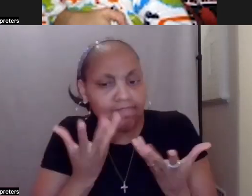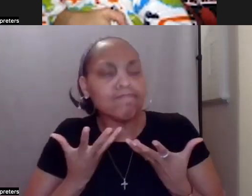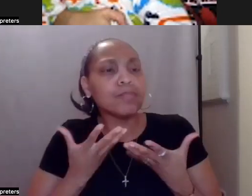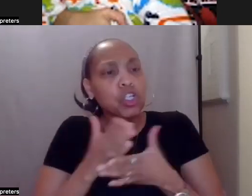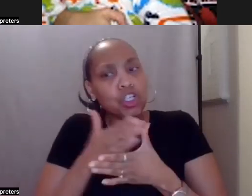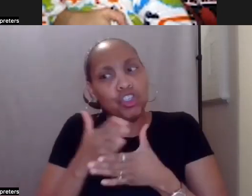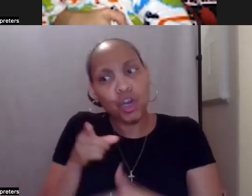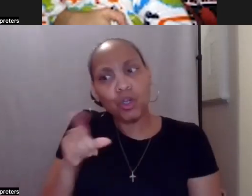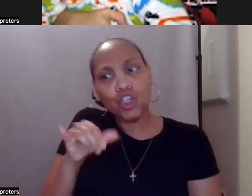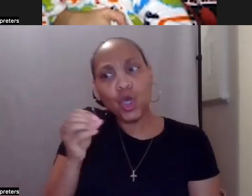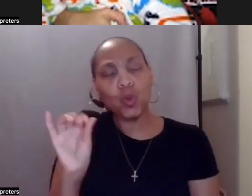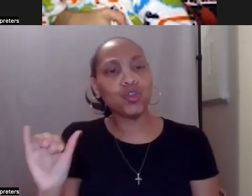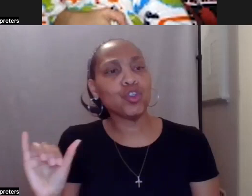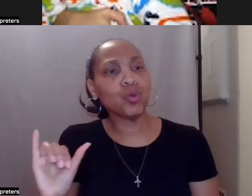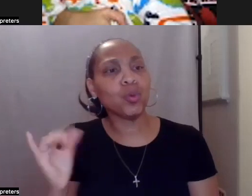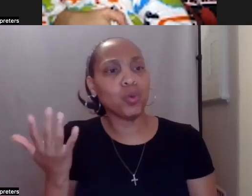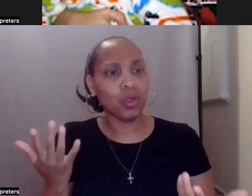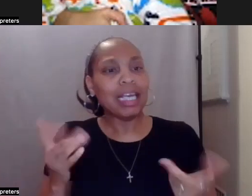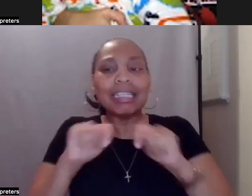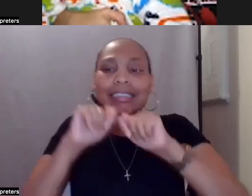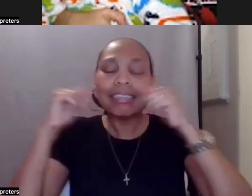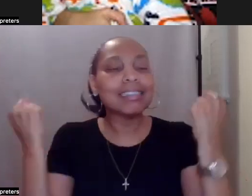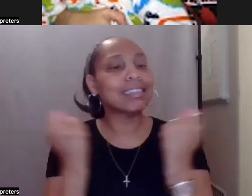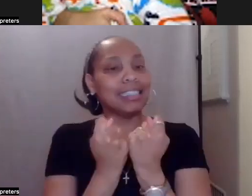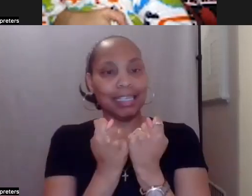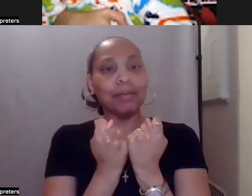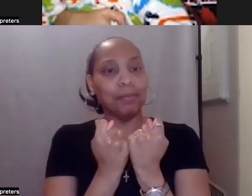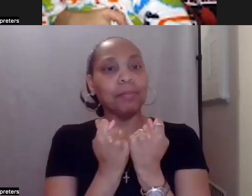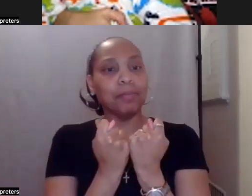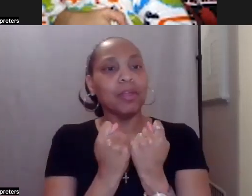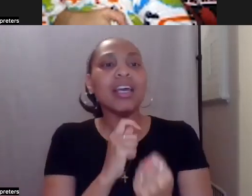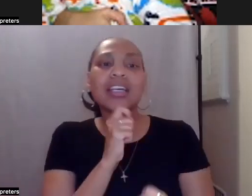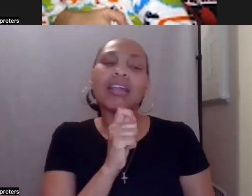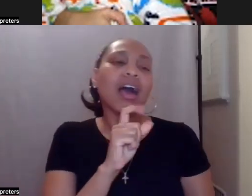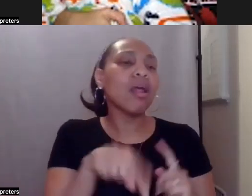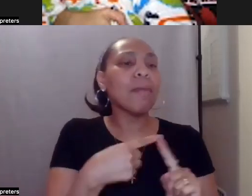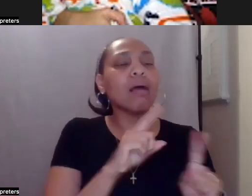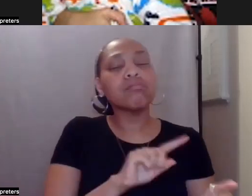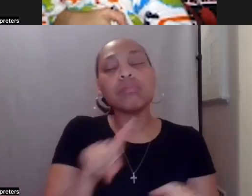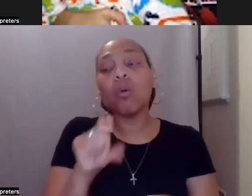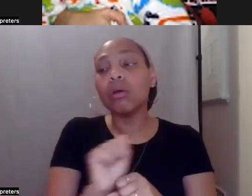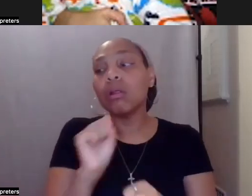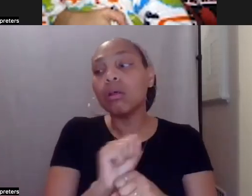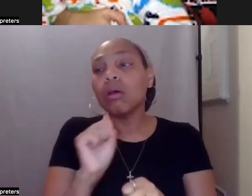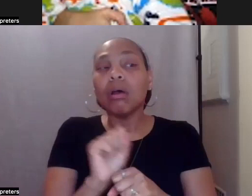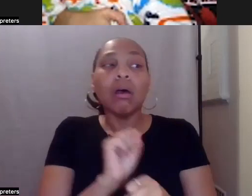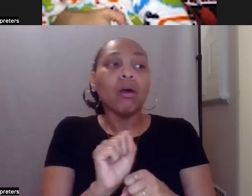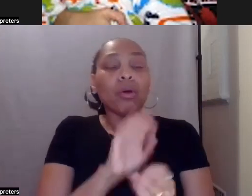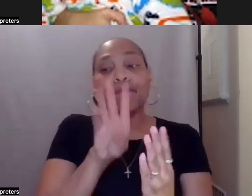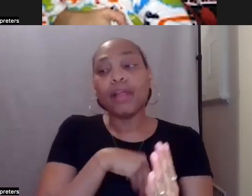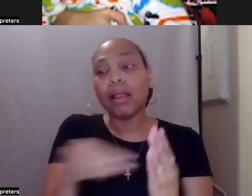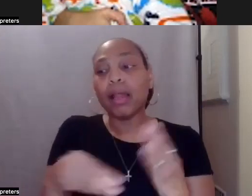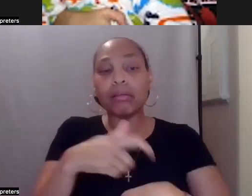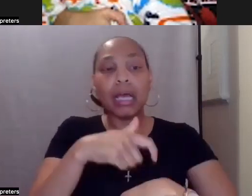of us. This is a team effort and it's not just about putting the hours in and filling out timesheets. They teach me